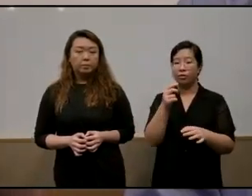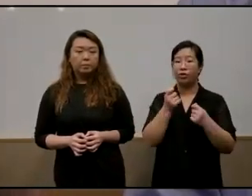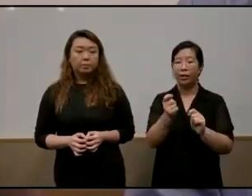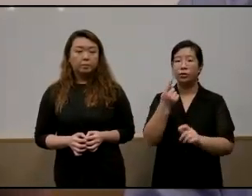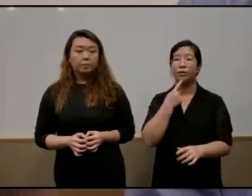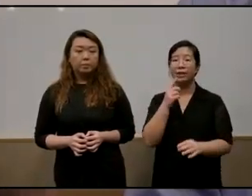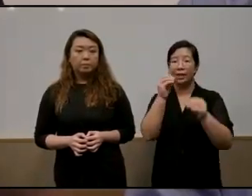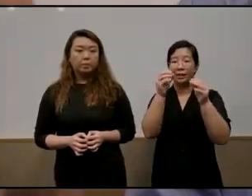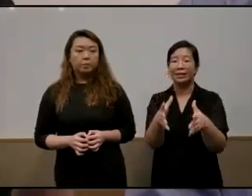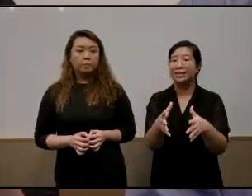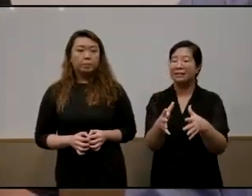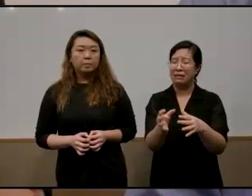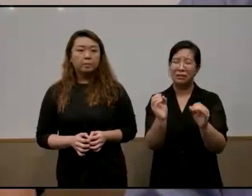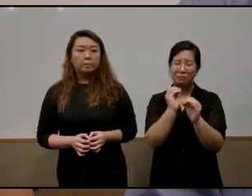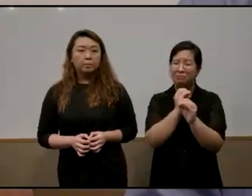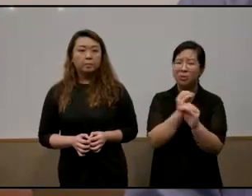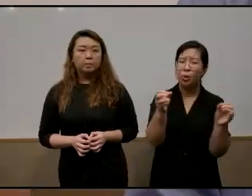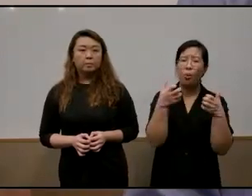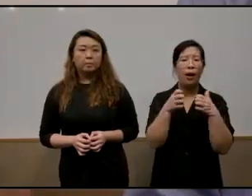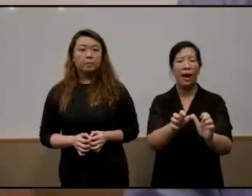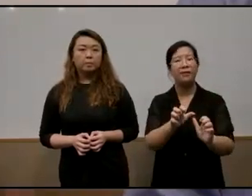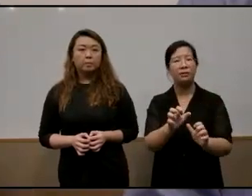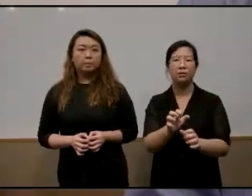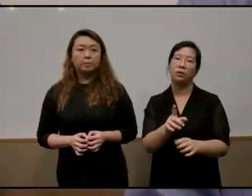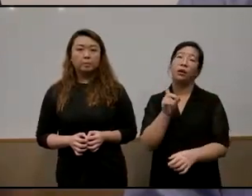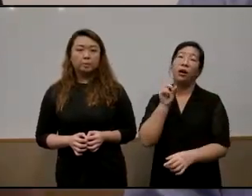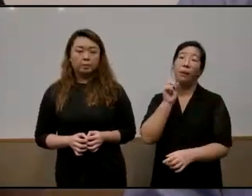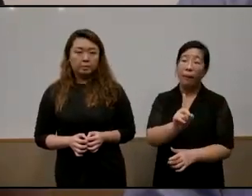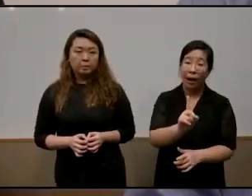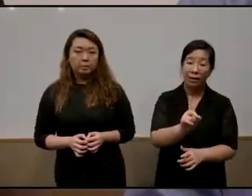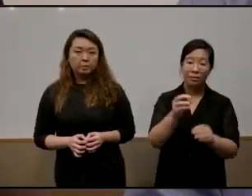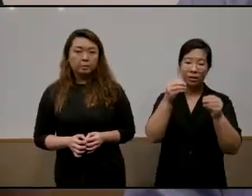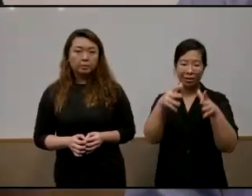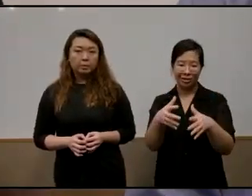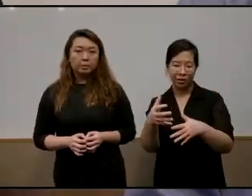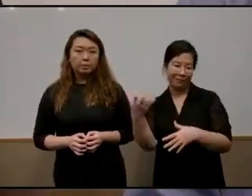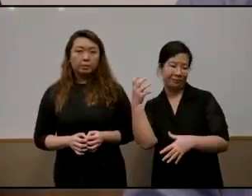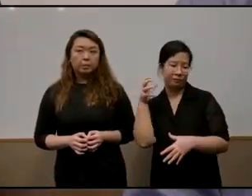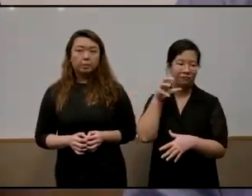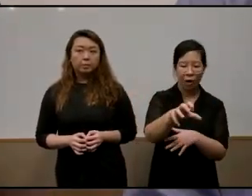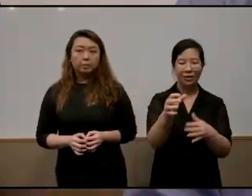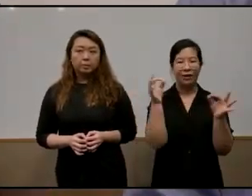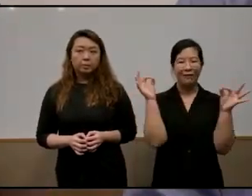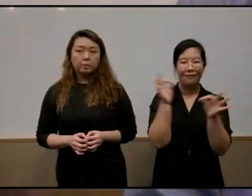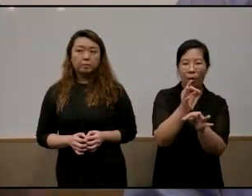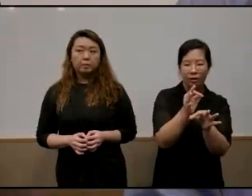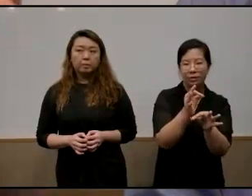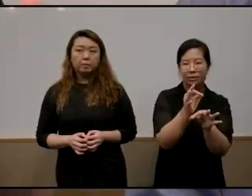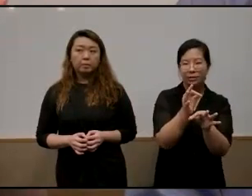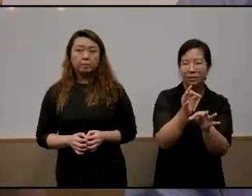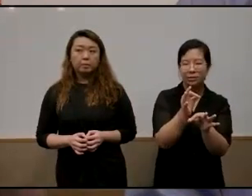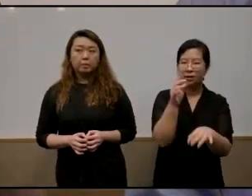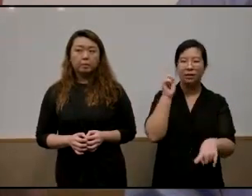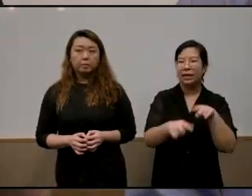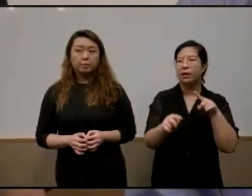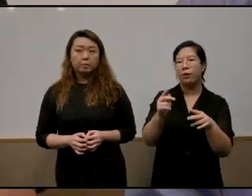teachers lack the effort of trying to do that but they have been forced into a focus that does lead them to produce the right